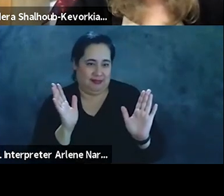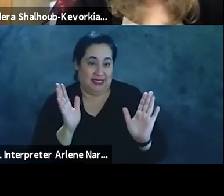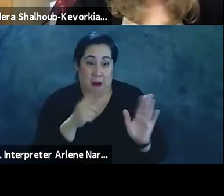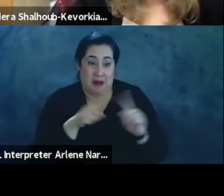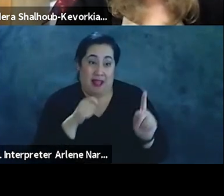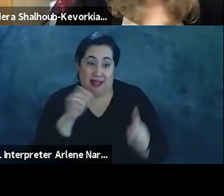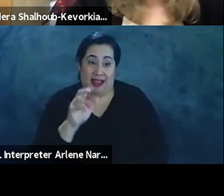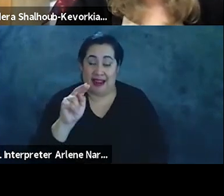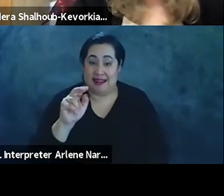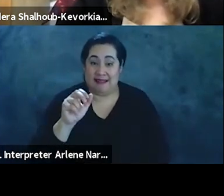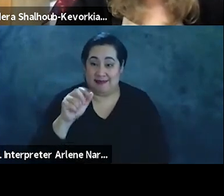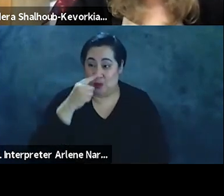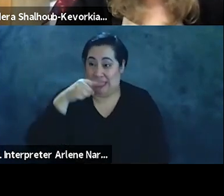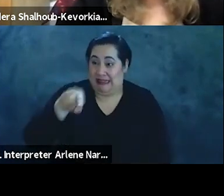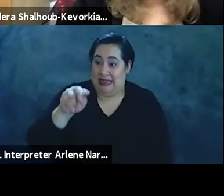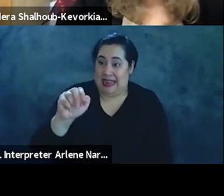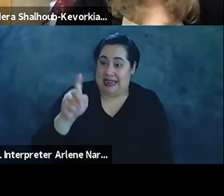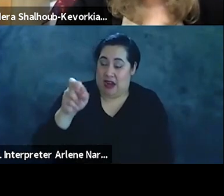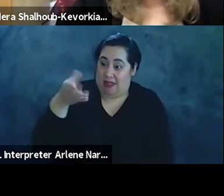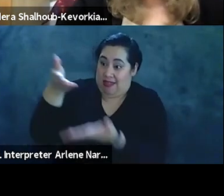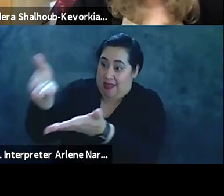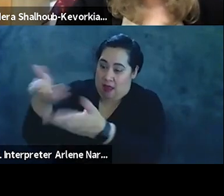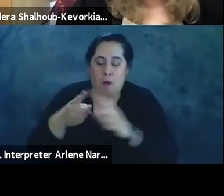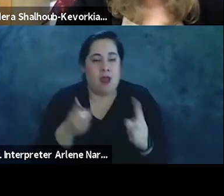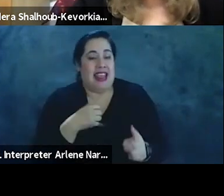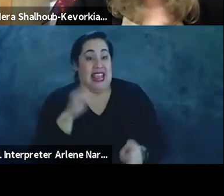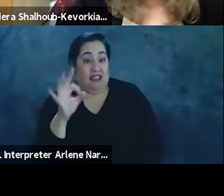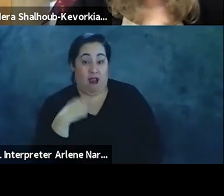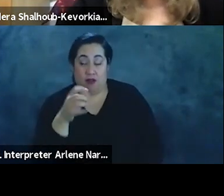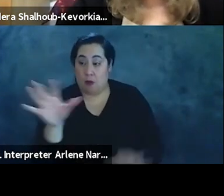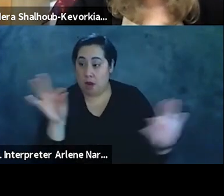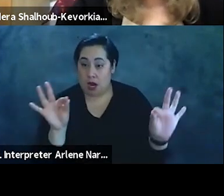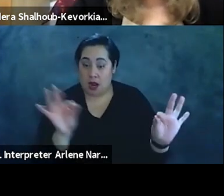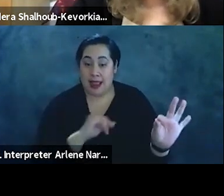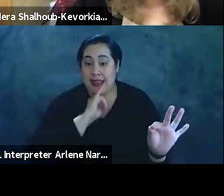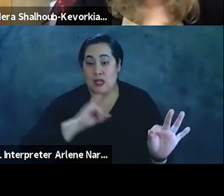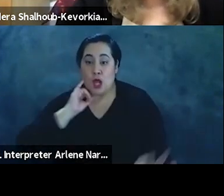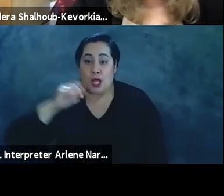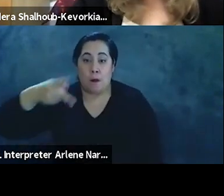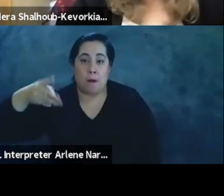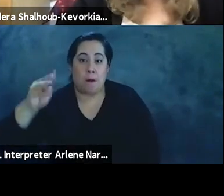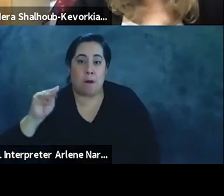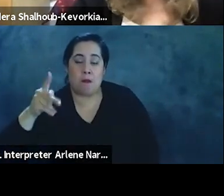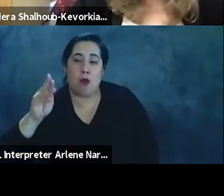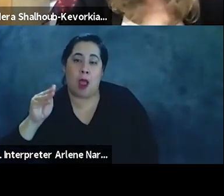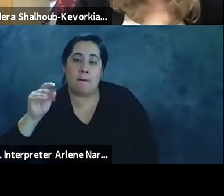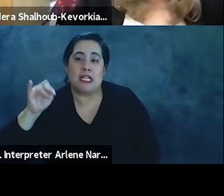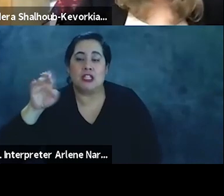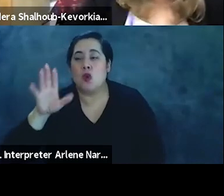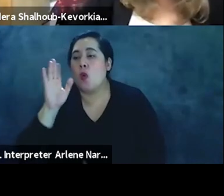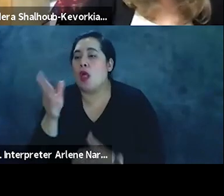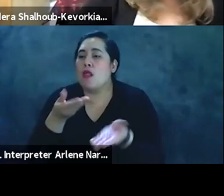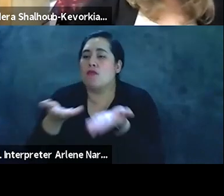across the road from me. But if I have to choose between an Israeli prime minister, who's going to talk the talk of peace and negotiations in one state and